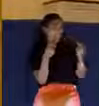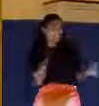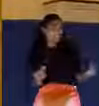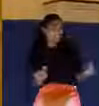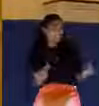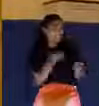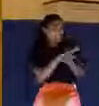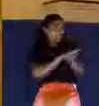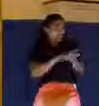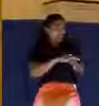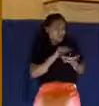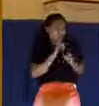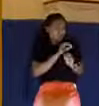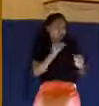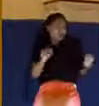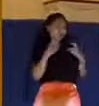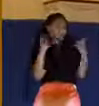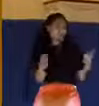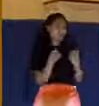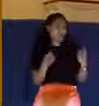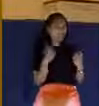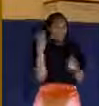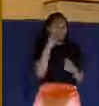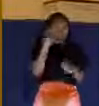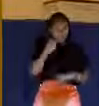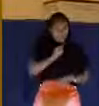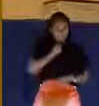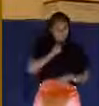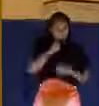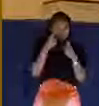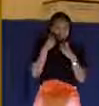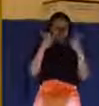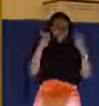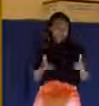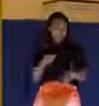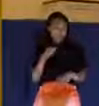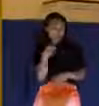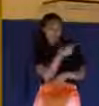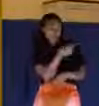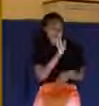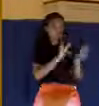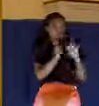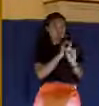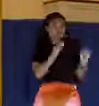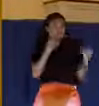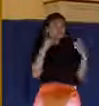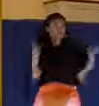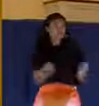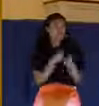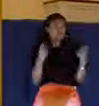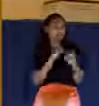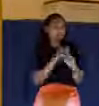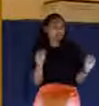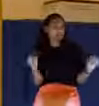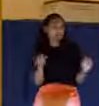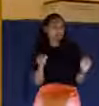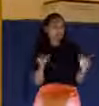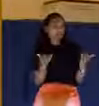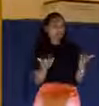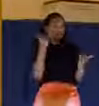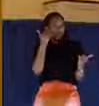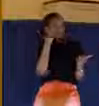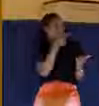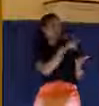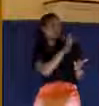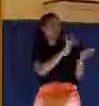he sees himself as being a sinner and he sees Jesus as being sinless. And he knows now Jesus is Lord because he